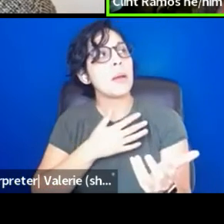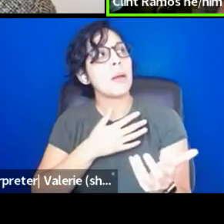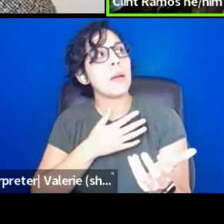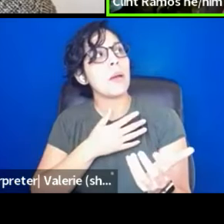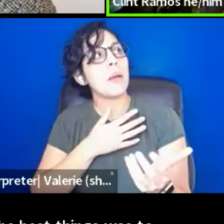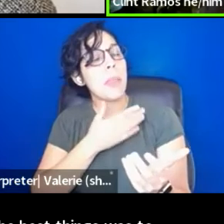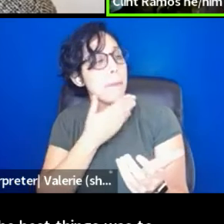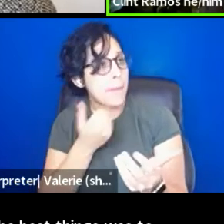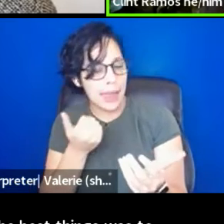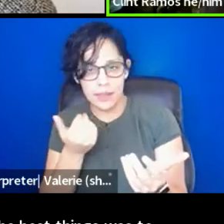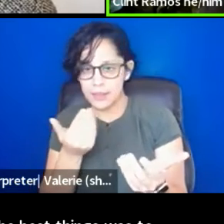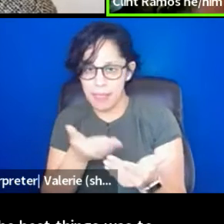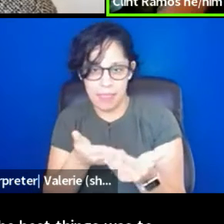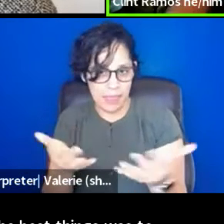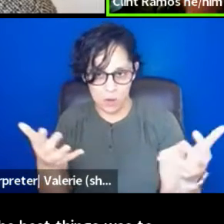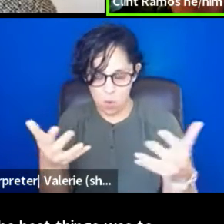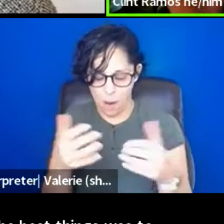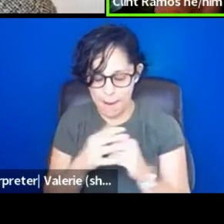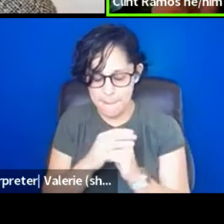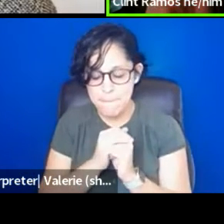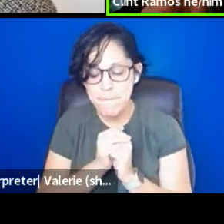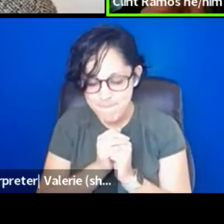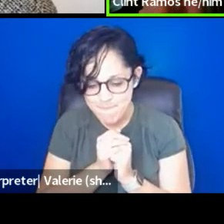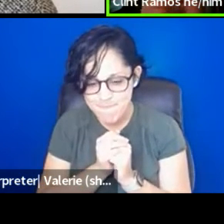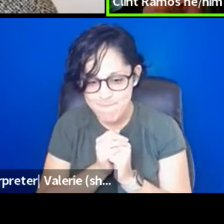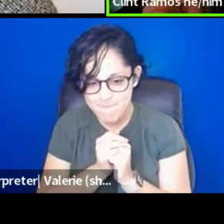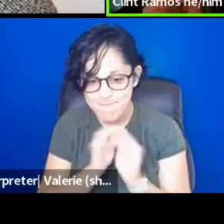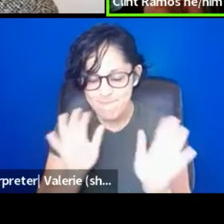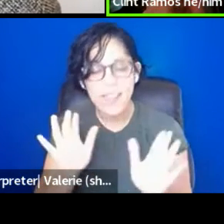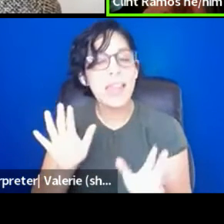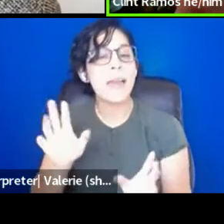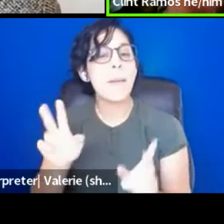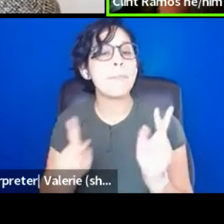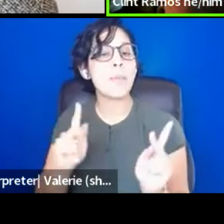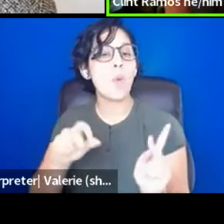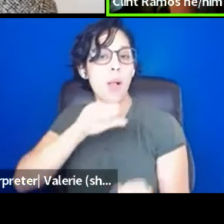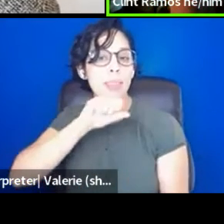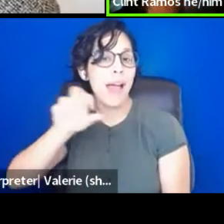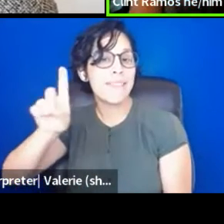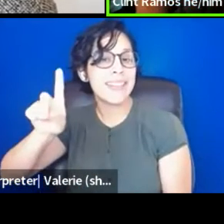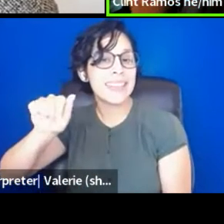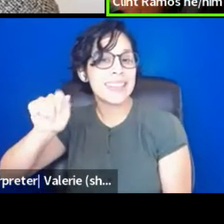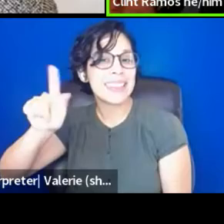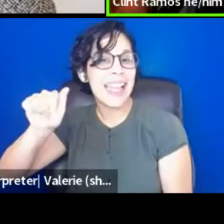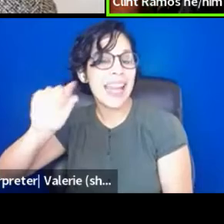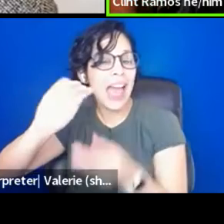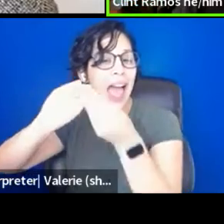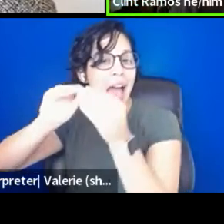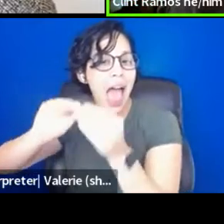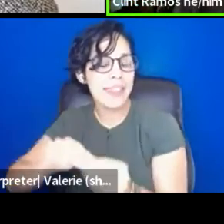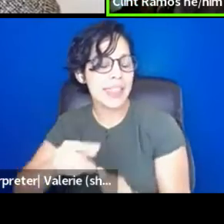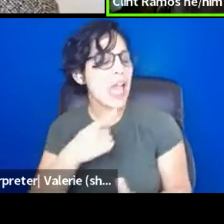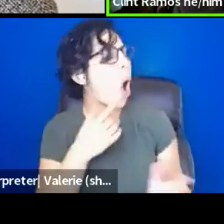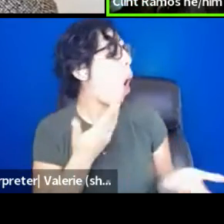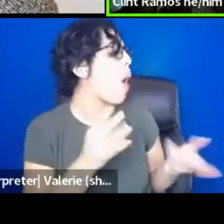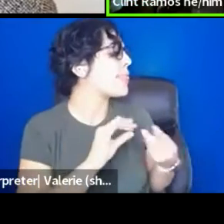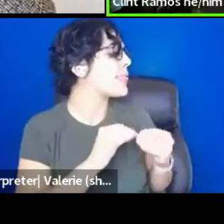to really, um, go, you know, people love data. You know, they're like, show me the data,